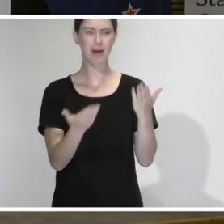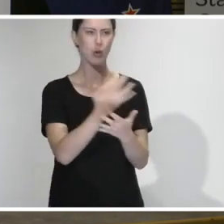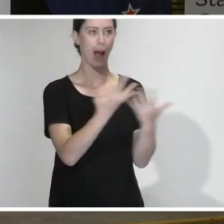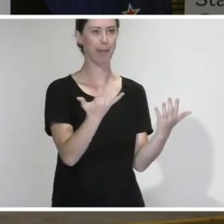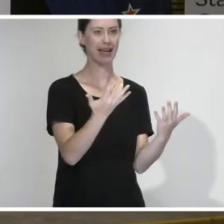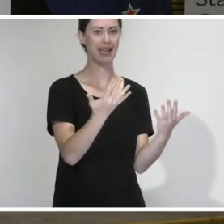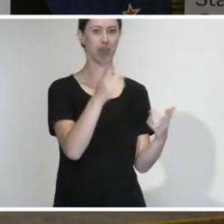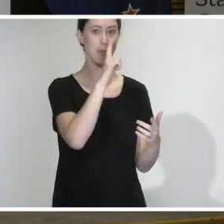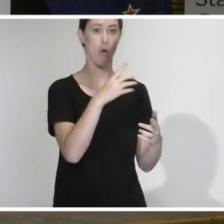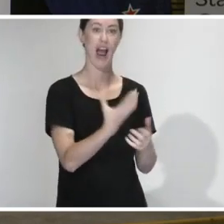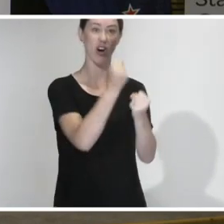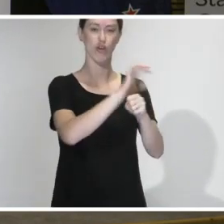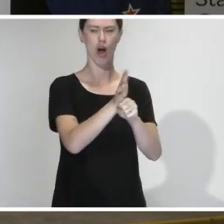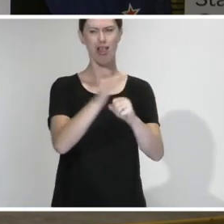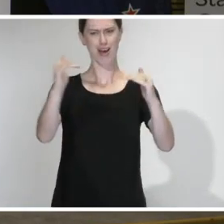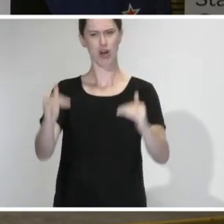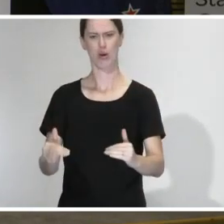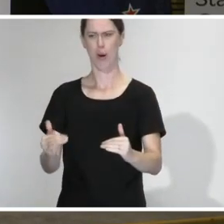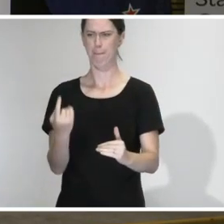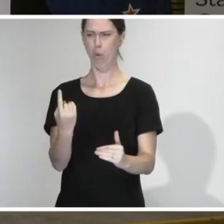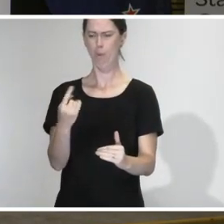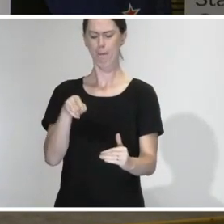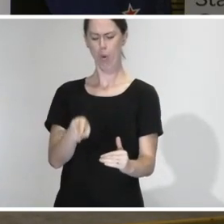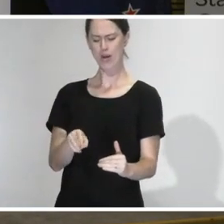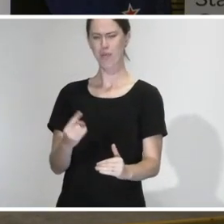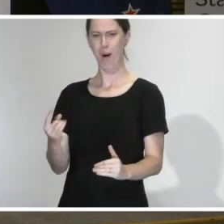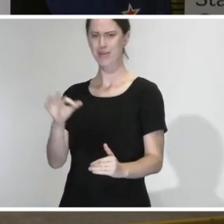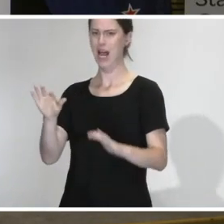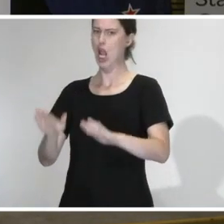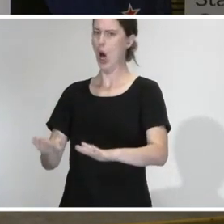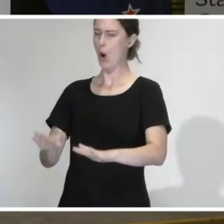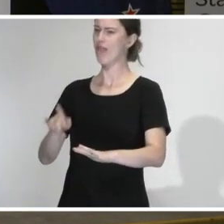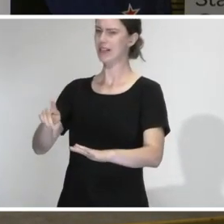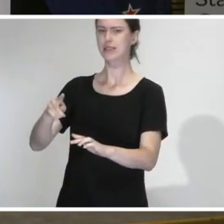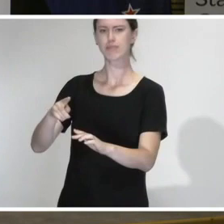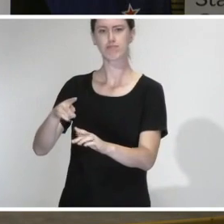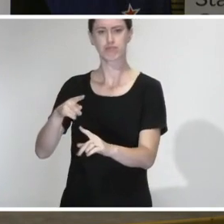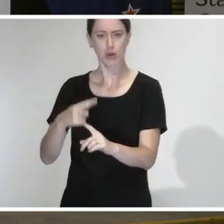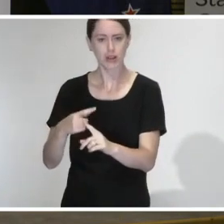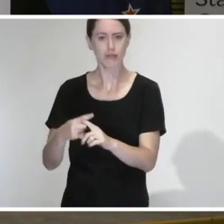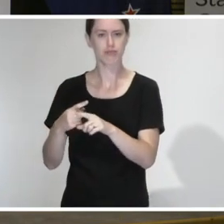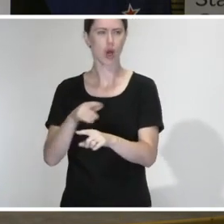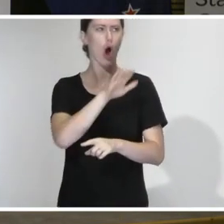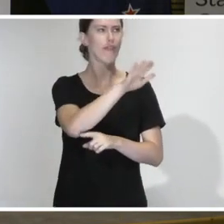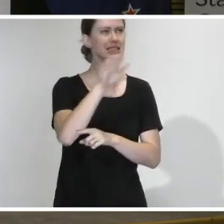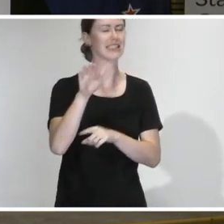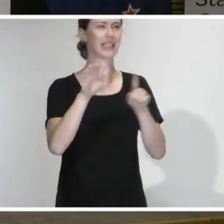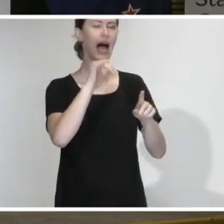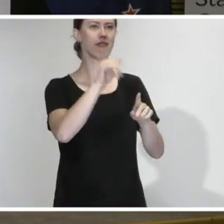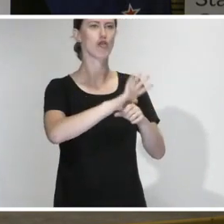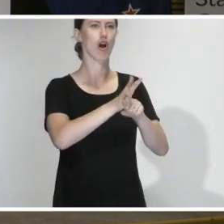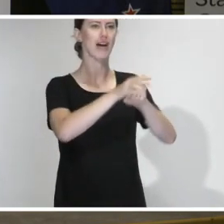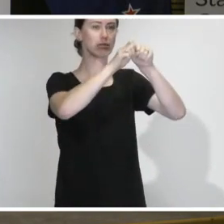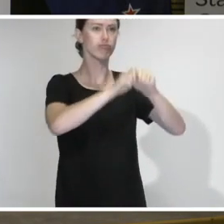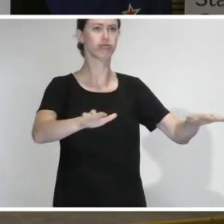cases we have. And it's very low, it's 0.1% at the moment. And you've seen in countries that have got widespread